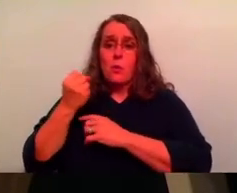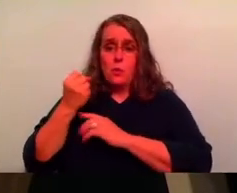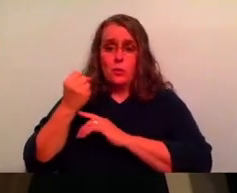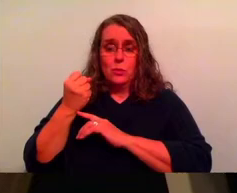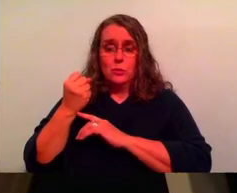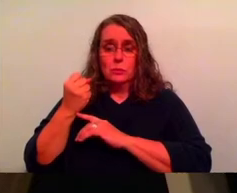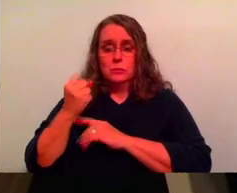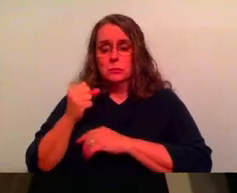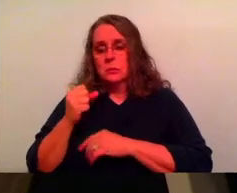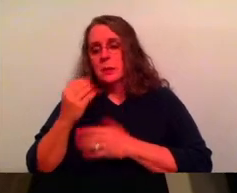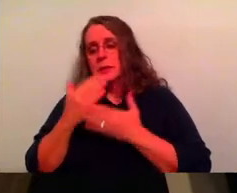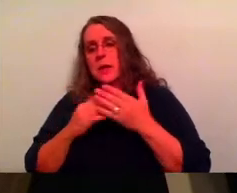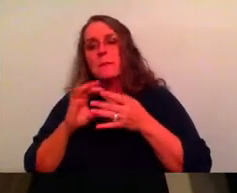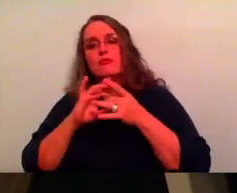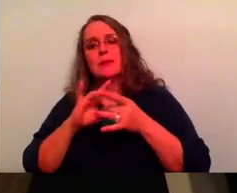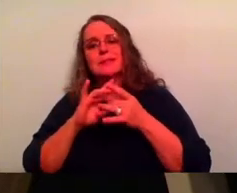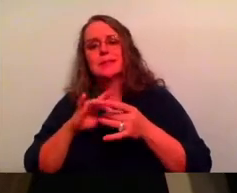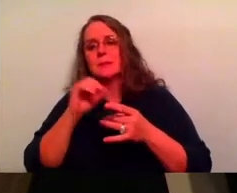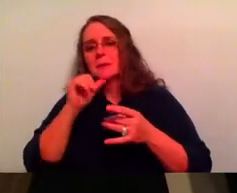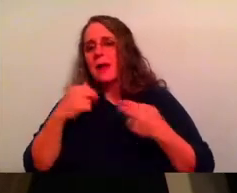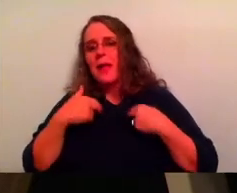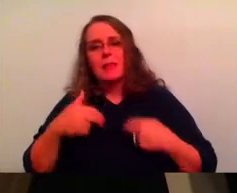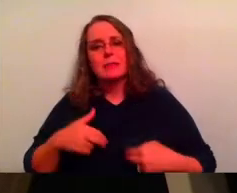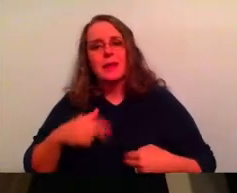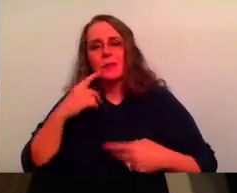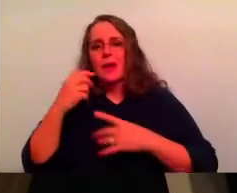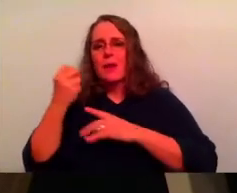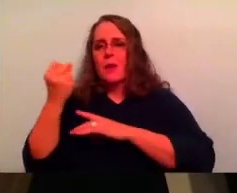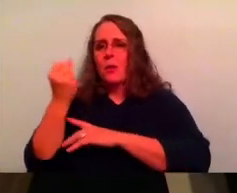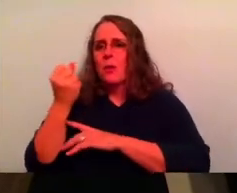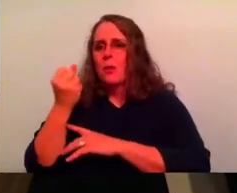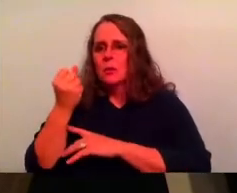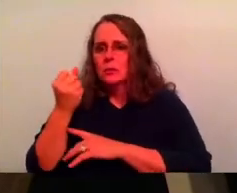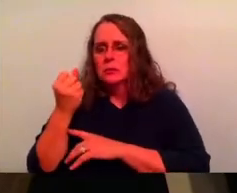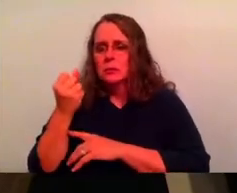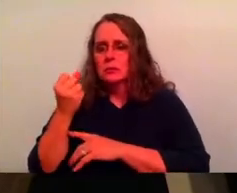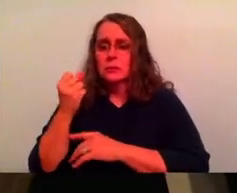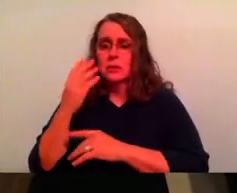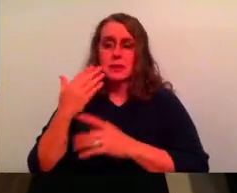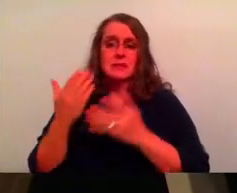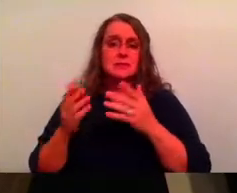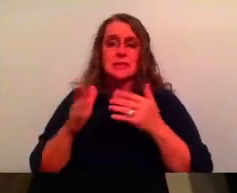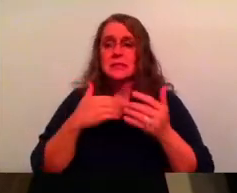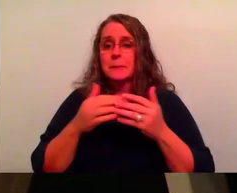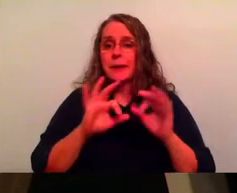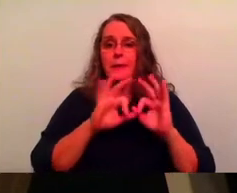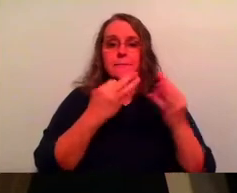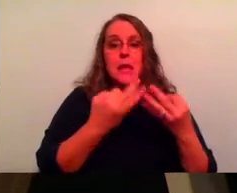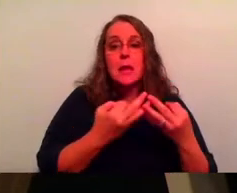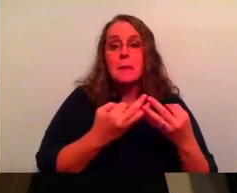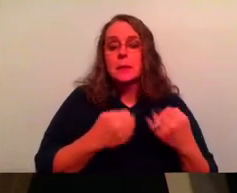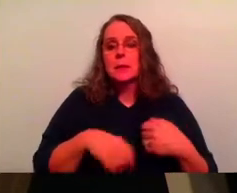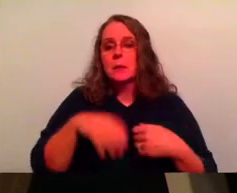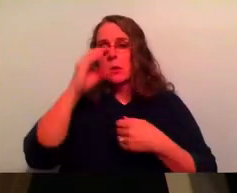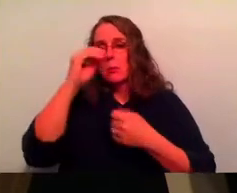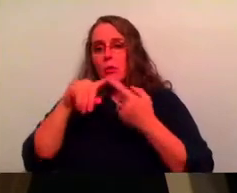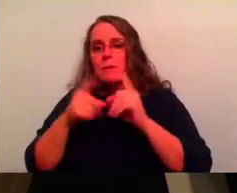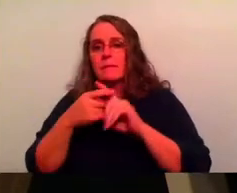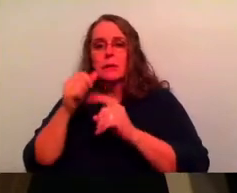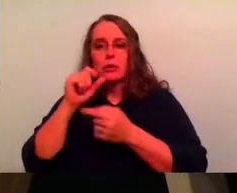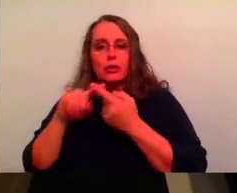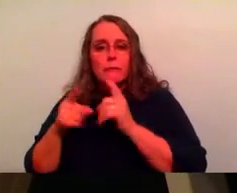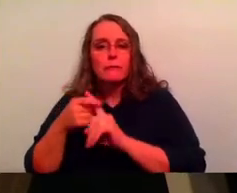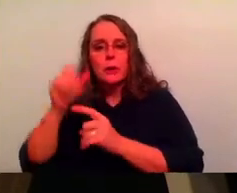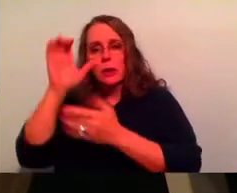relationships that we've been in, whether that'd be, uh, just family members or significant others or, or whatever. Uh, we, we